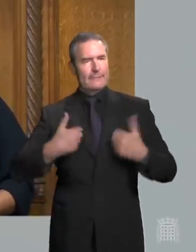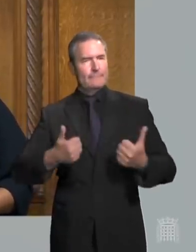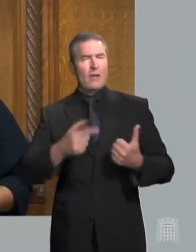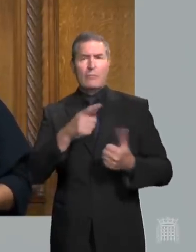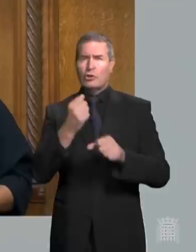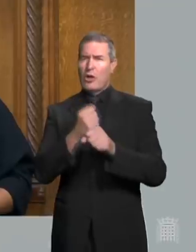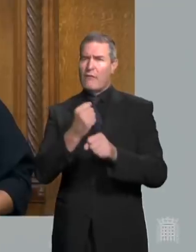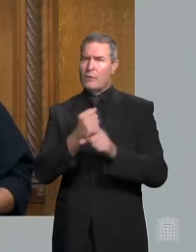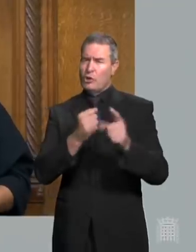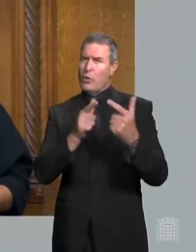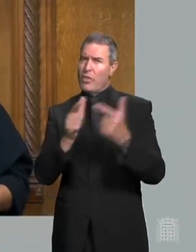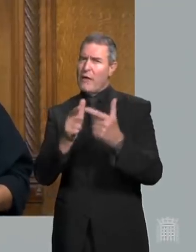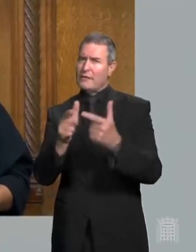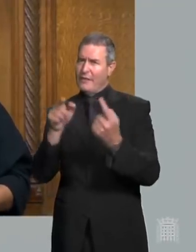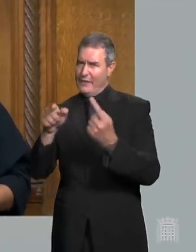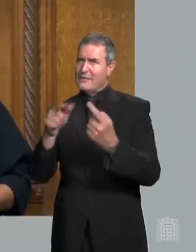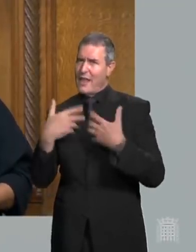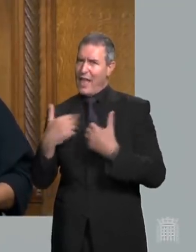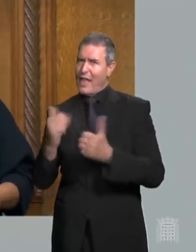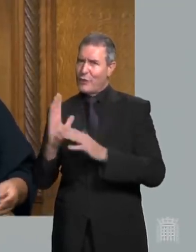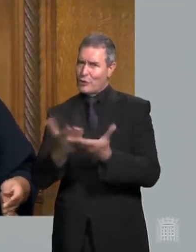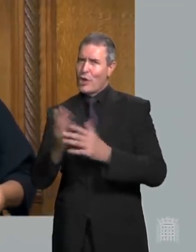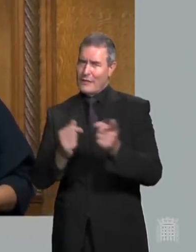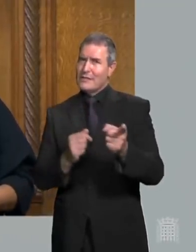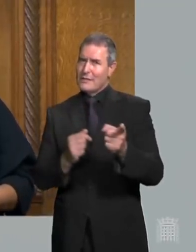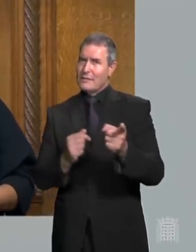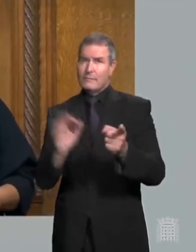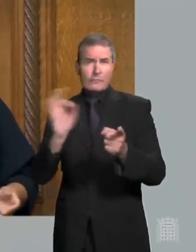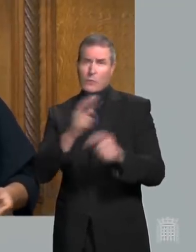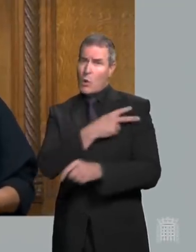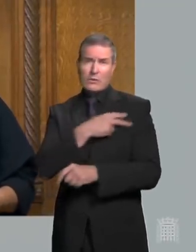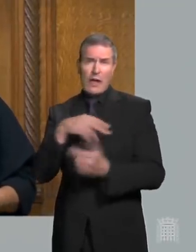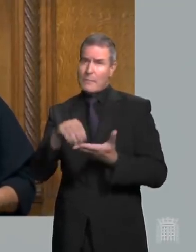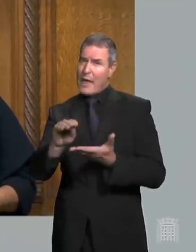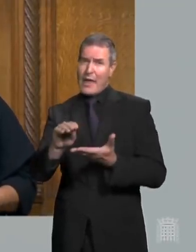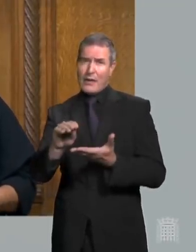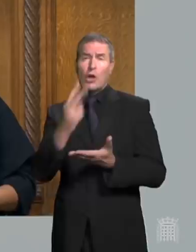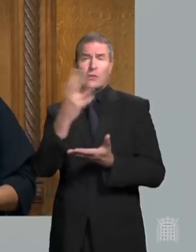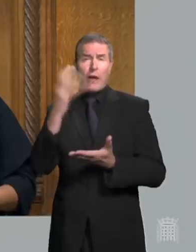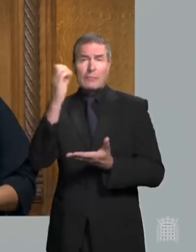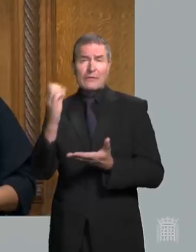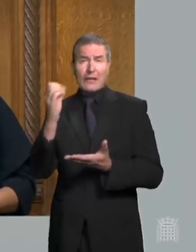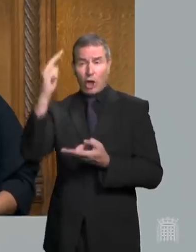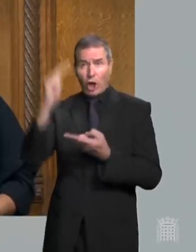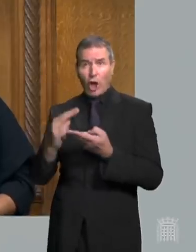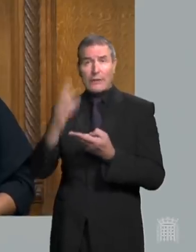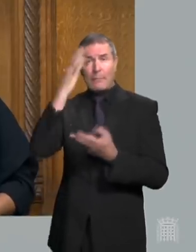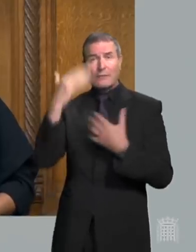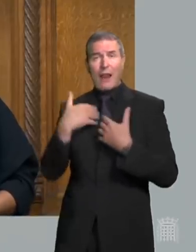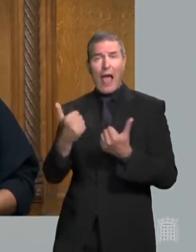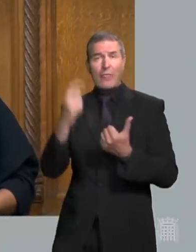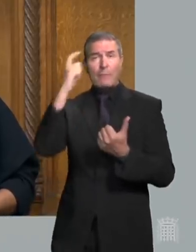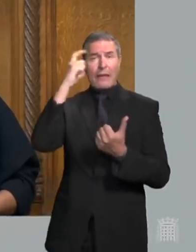constant threat to our public health service no staff pay rise a 25% cut in the number of mental health beds and the